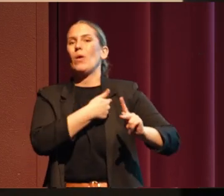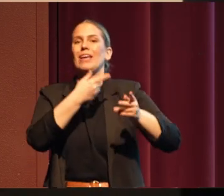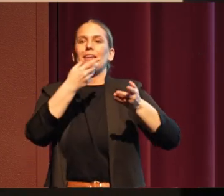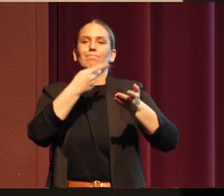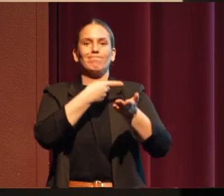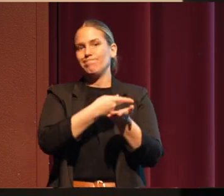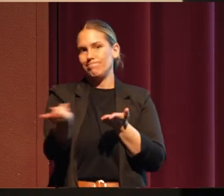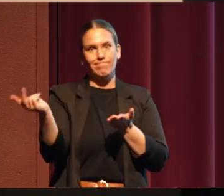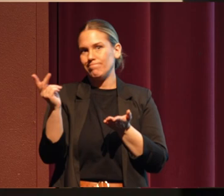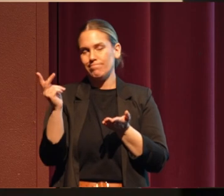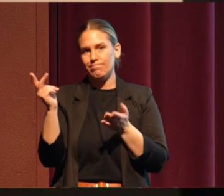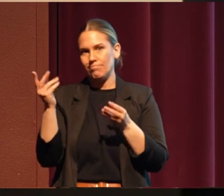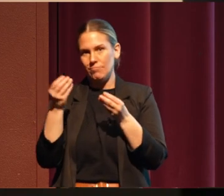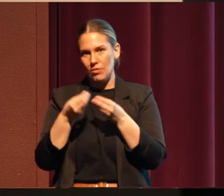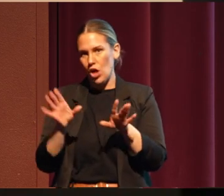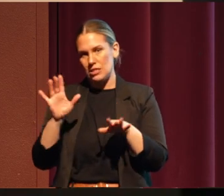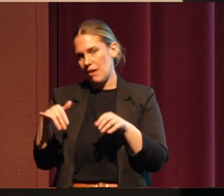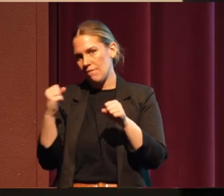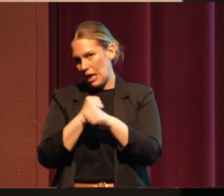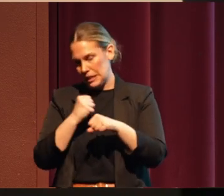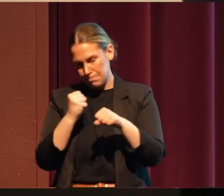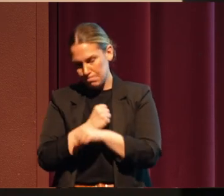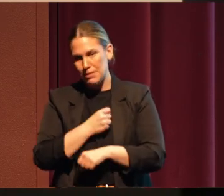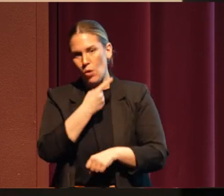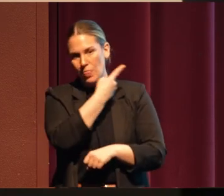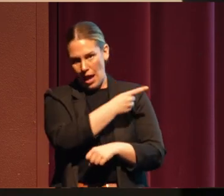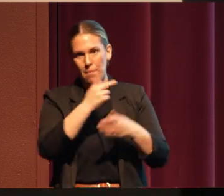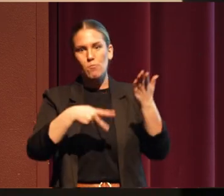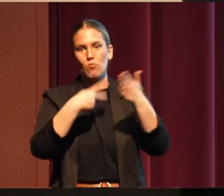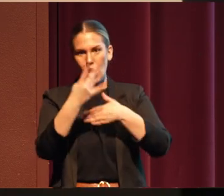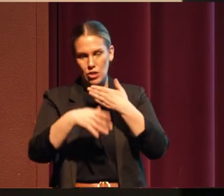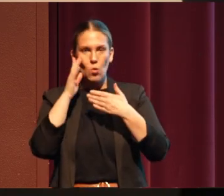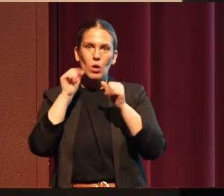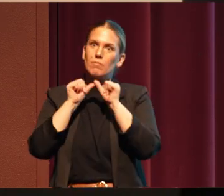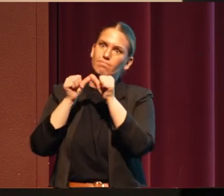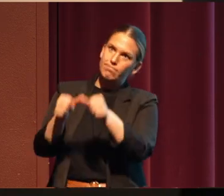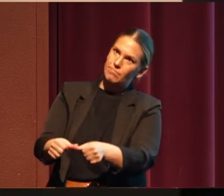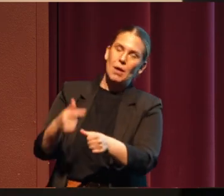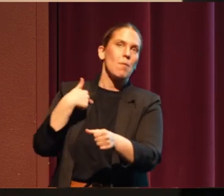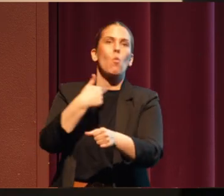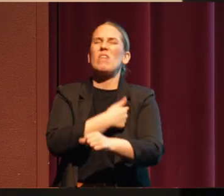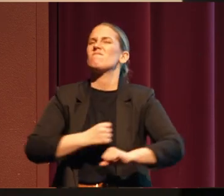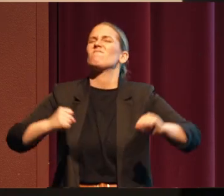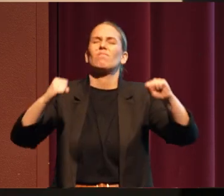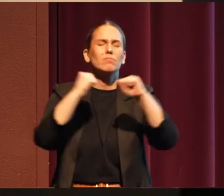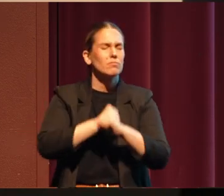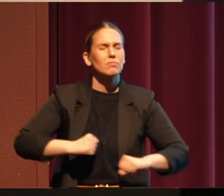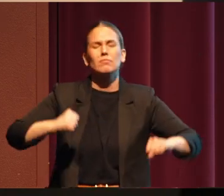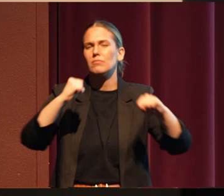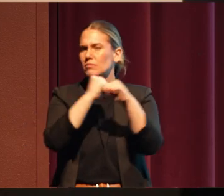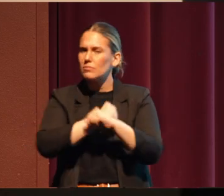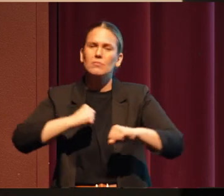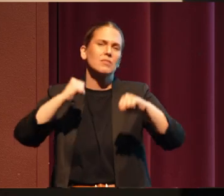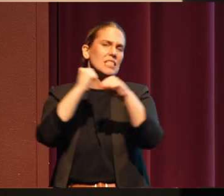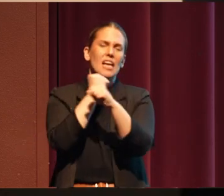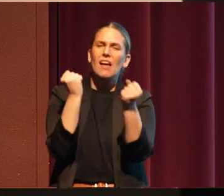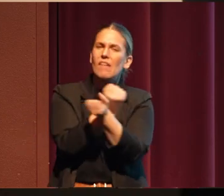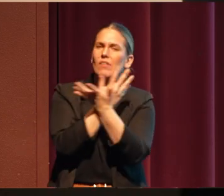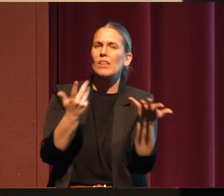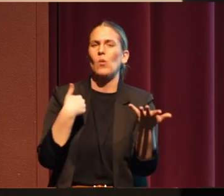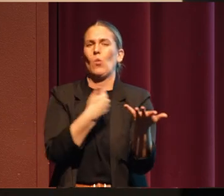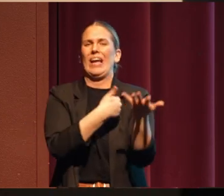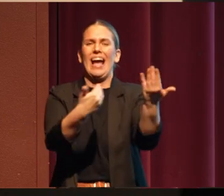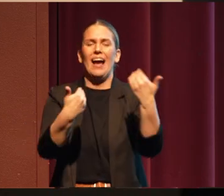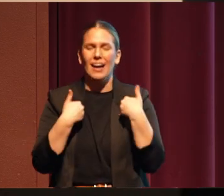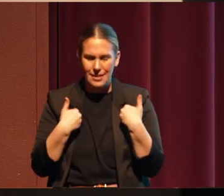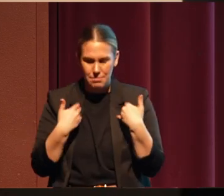After 10 years, that project is continuing to go forward. And I'm going to tell you we fought it with everything we had. And what happened